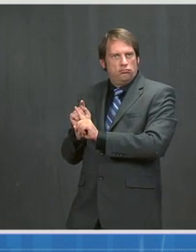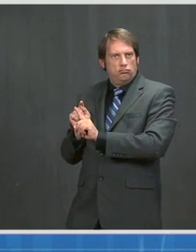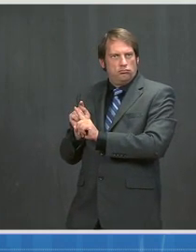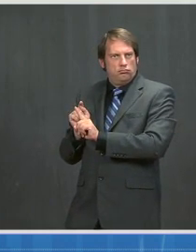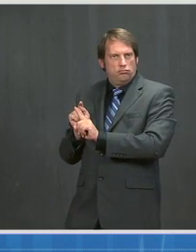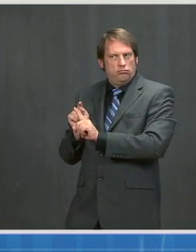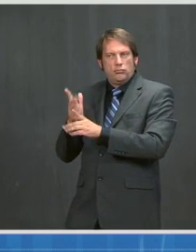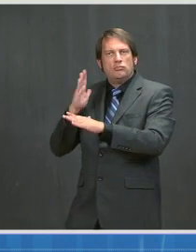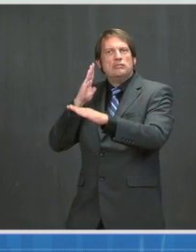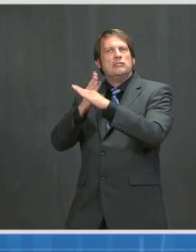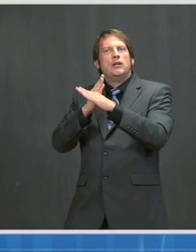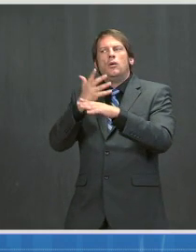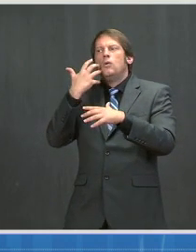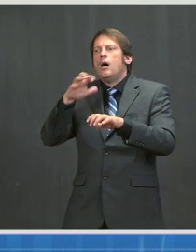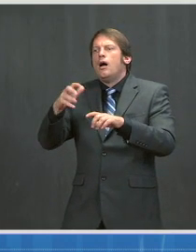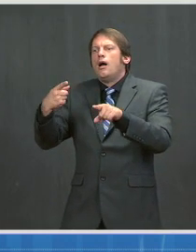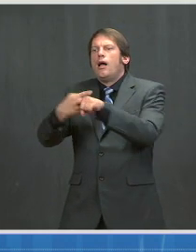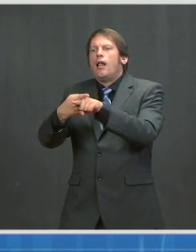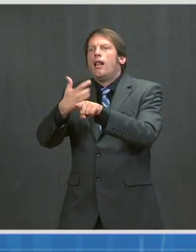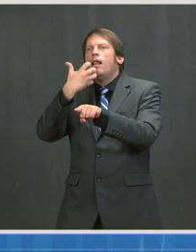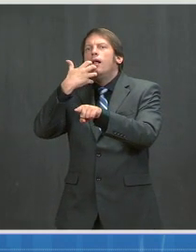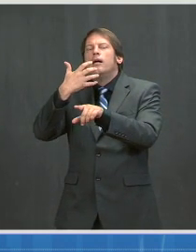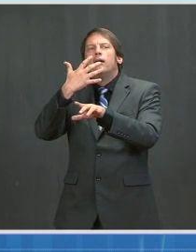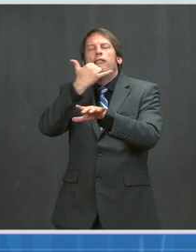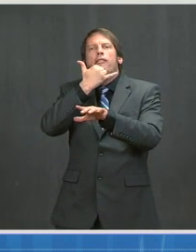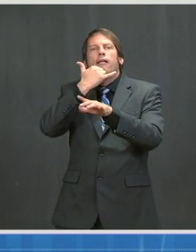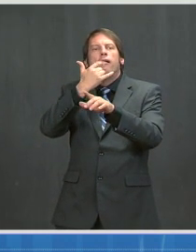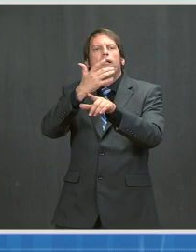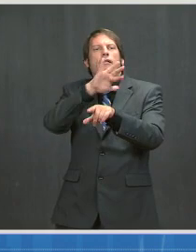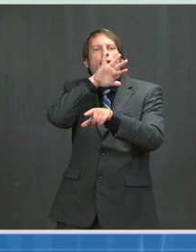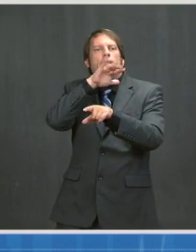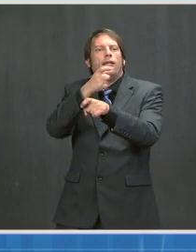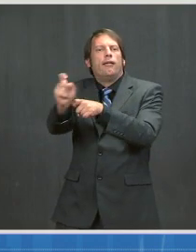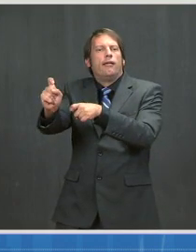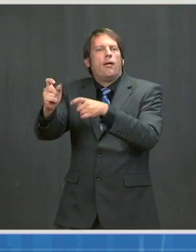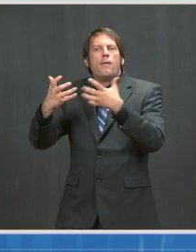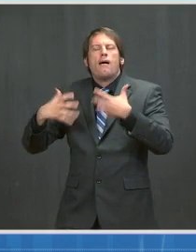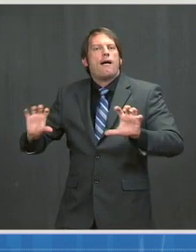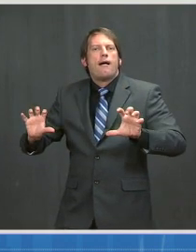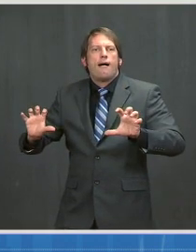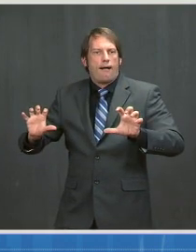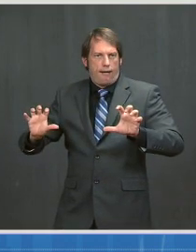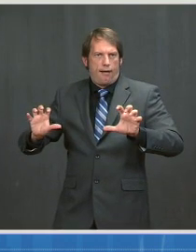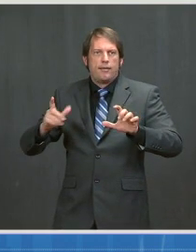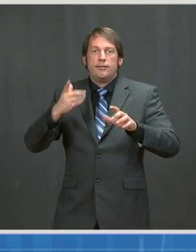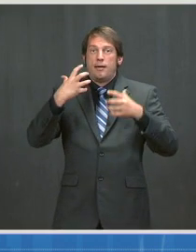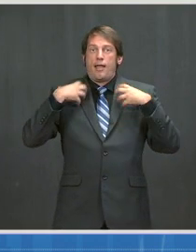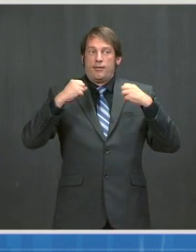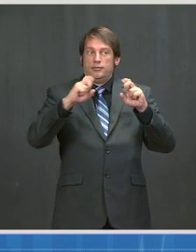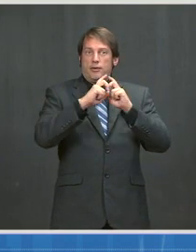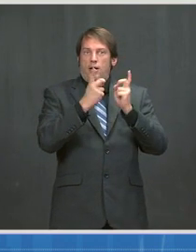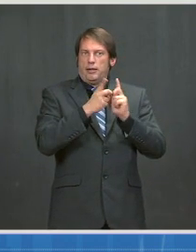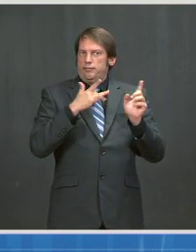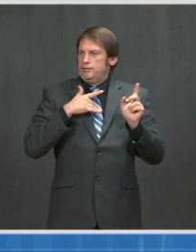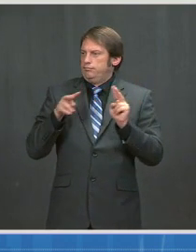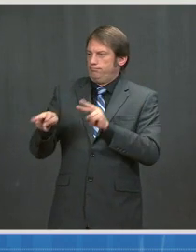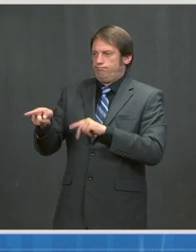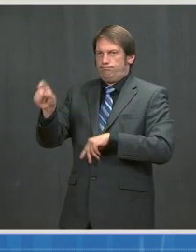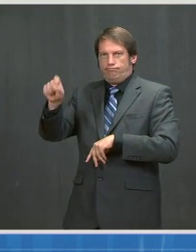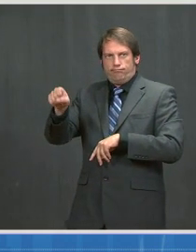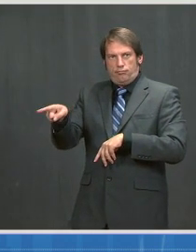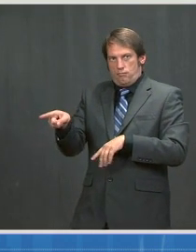— the HHS applauds both of those moves, and so it's important for the public to know that those steps have been taken.